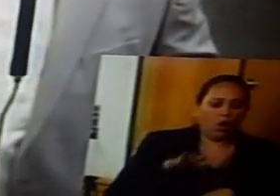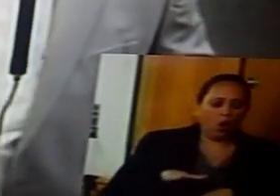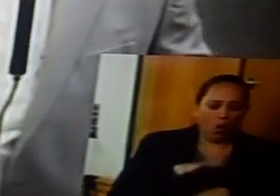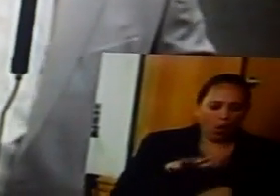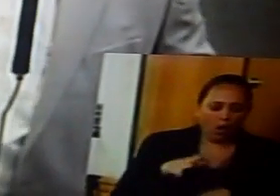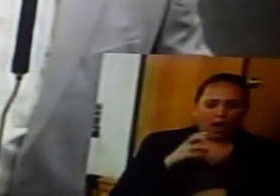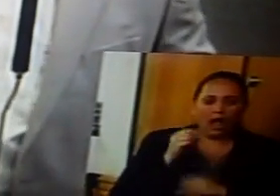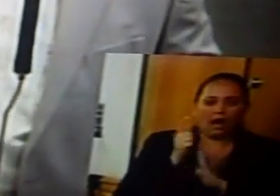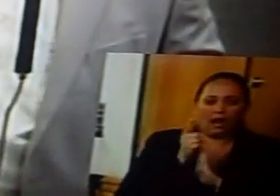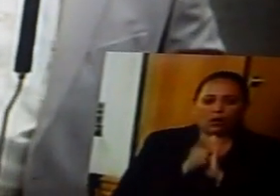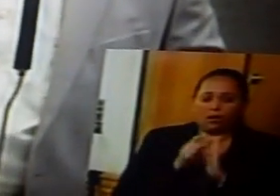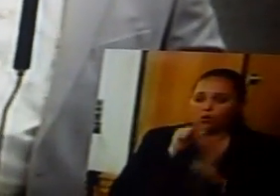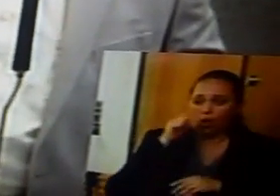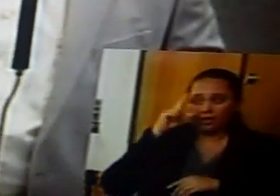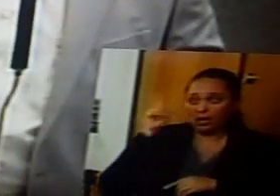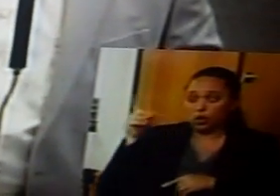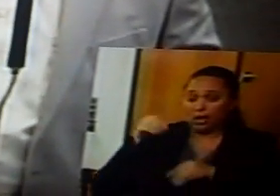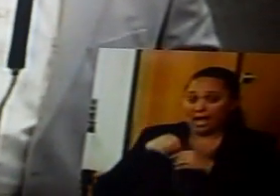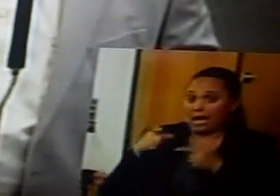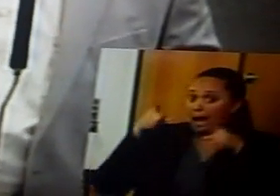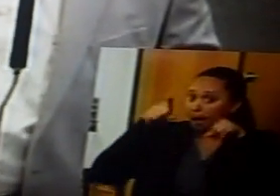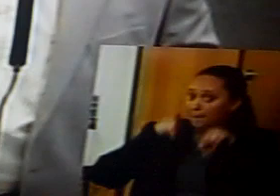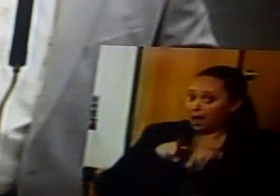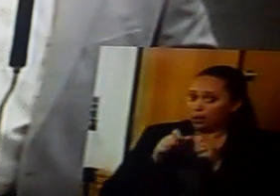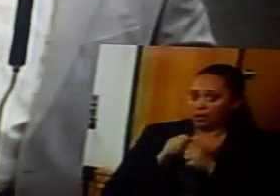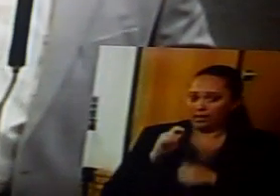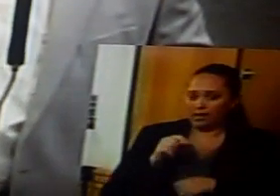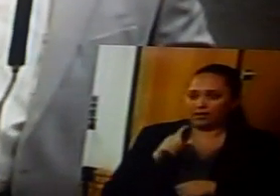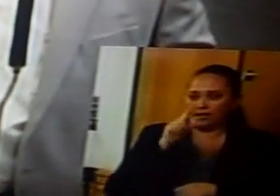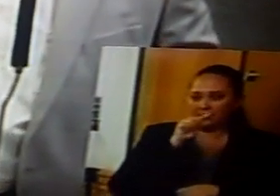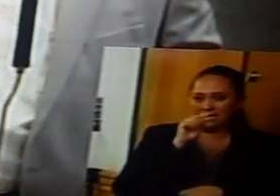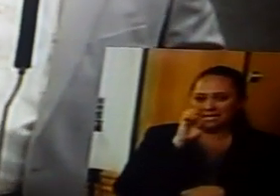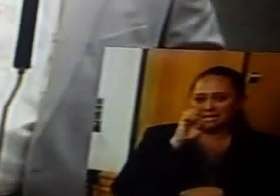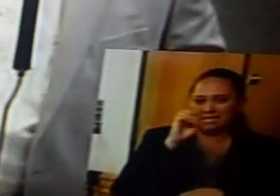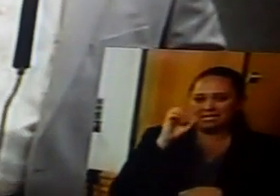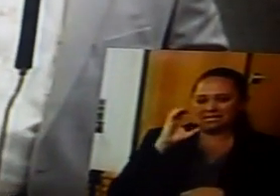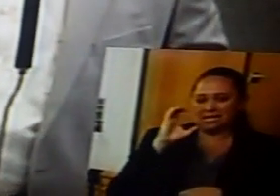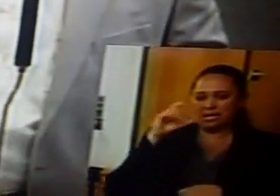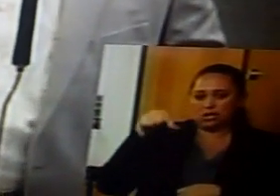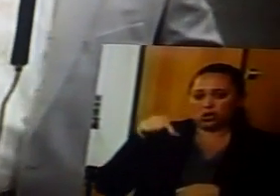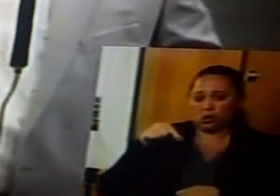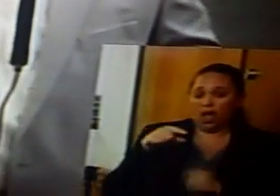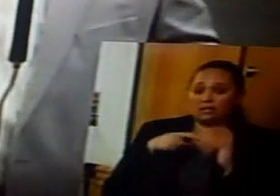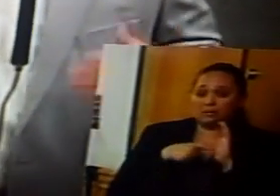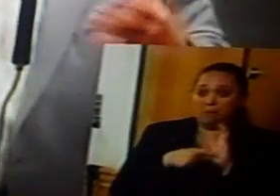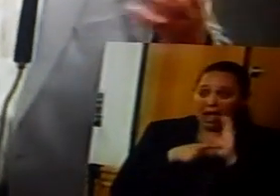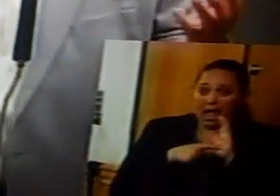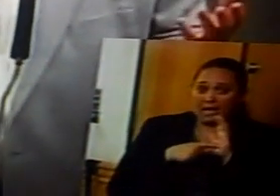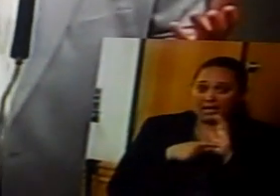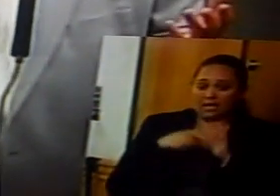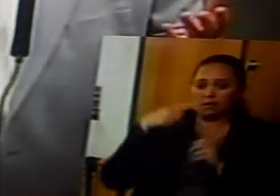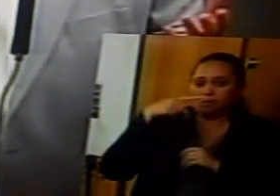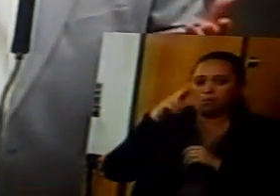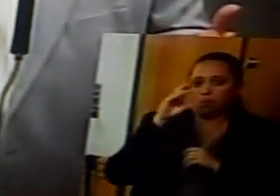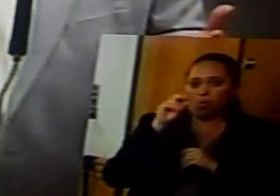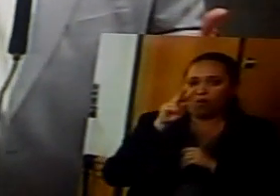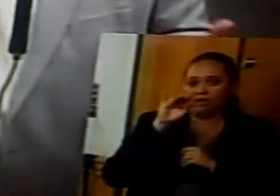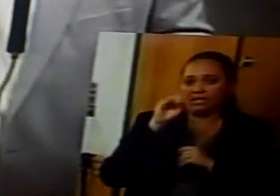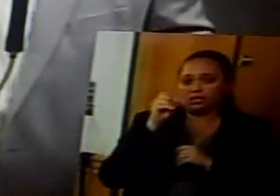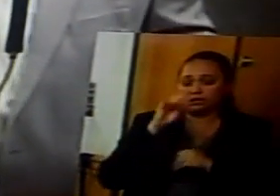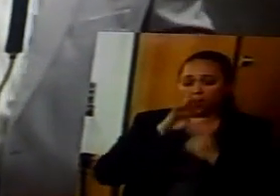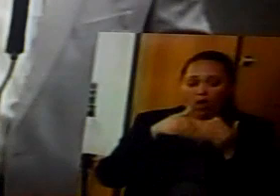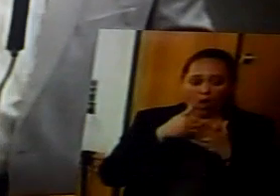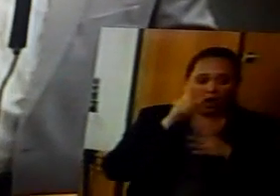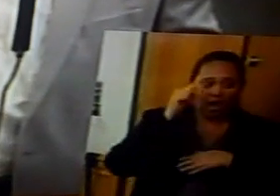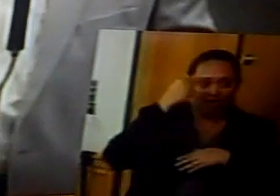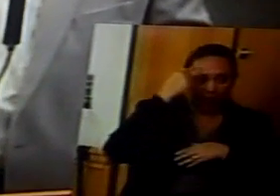think you're in compliance with it. The TCEQ has mandated provisions that you, all government entities